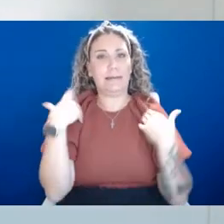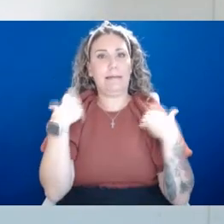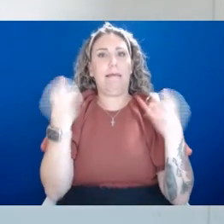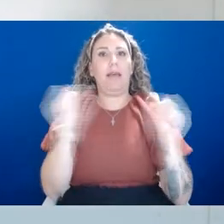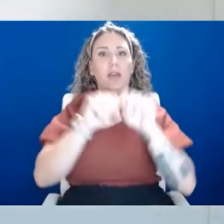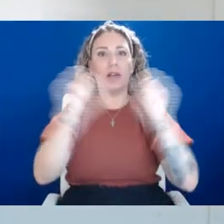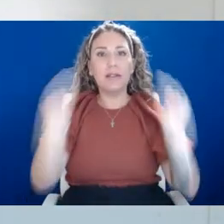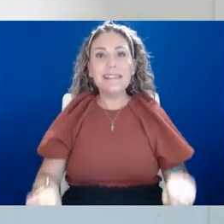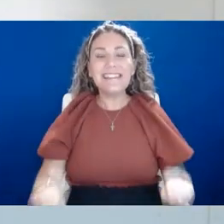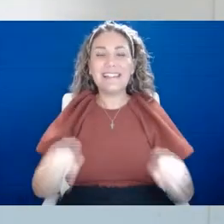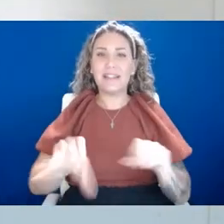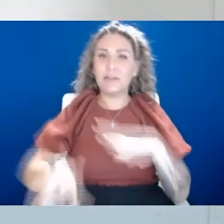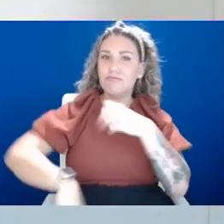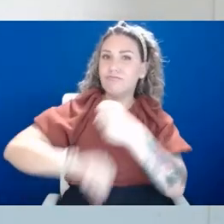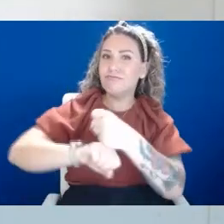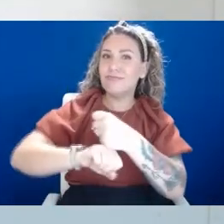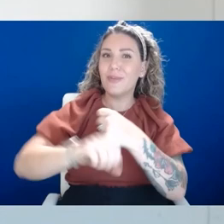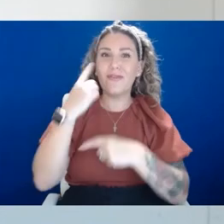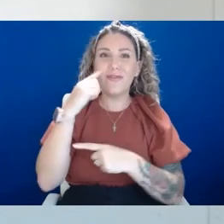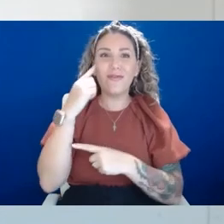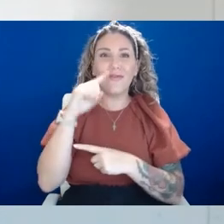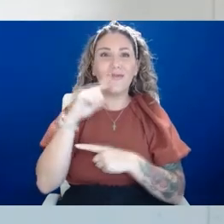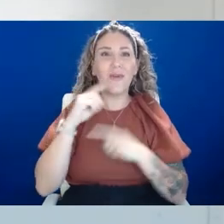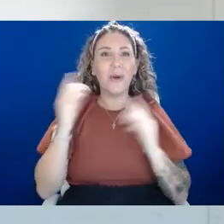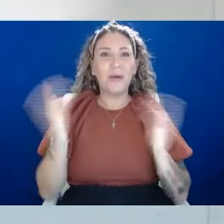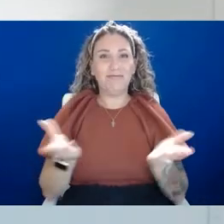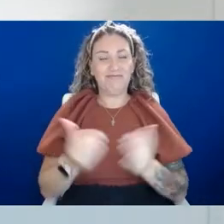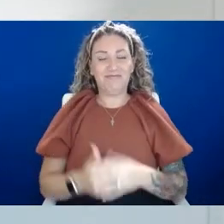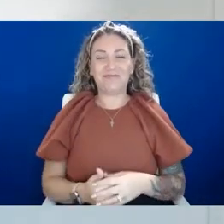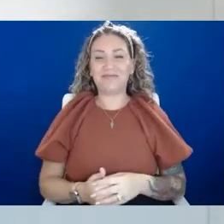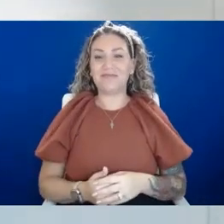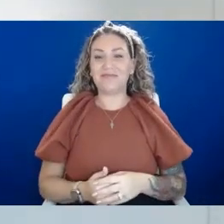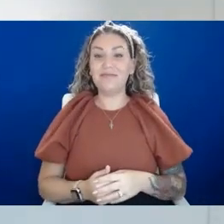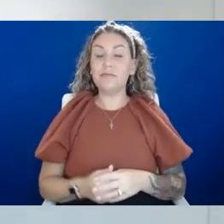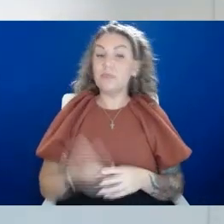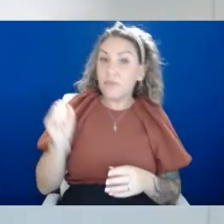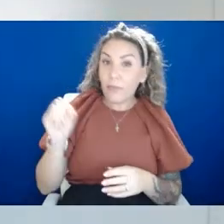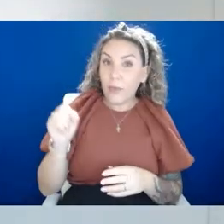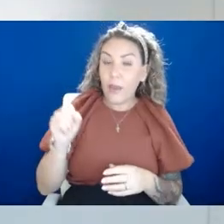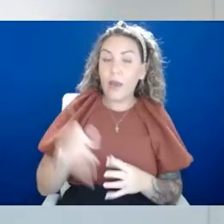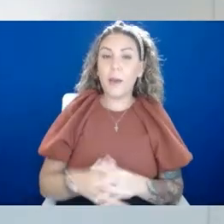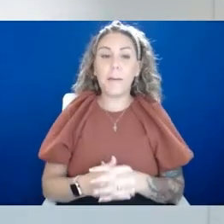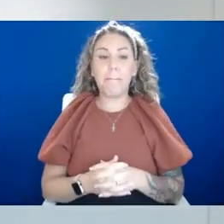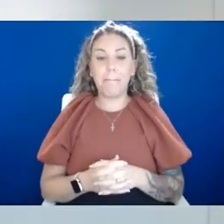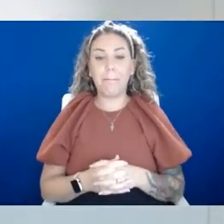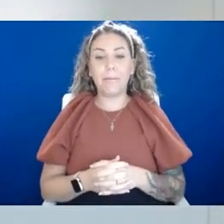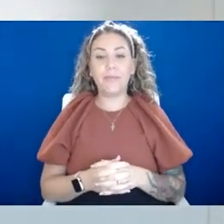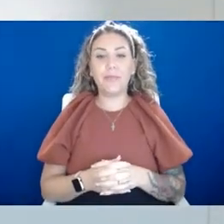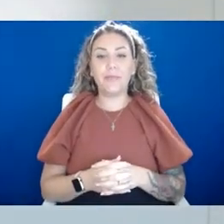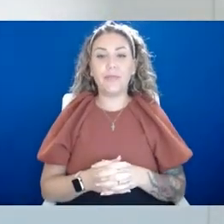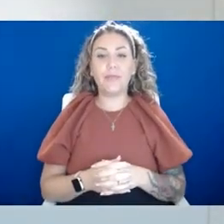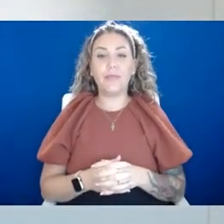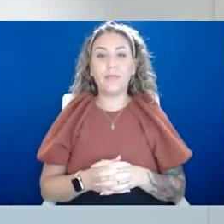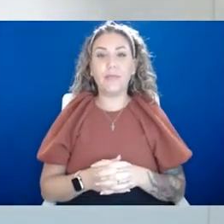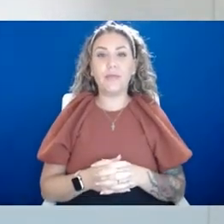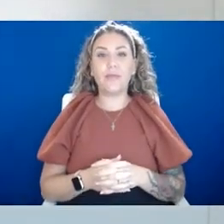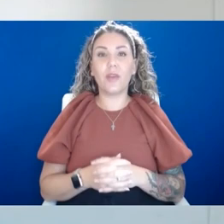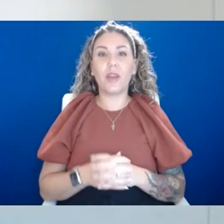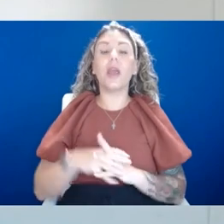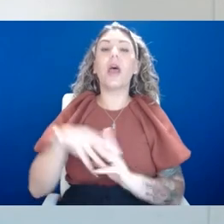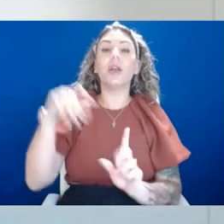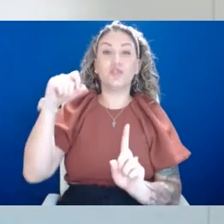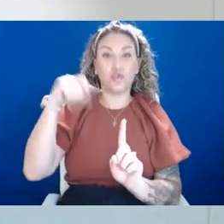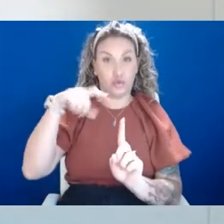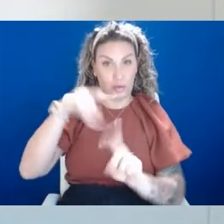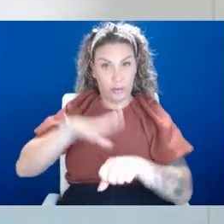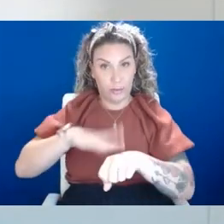a, you know, like one of the sponsors. But yeah, so I, just a trigger warning, you know,